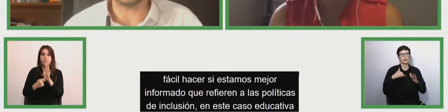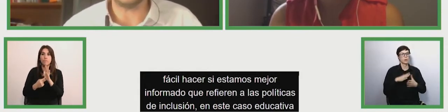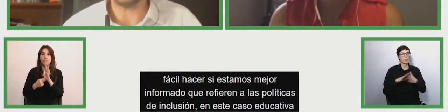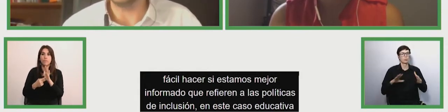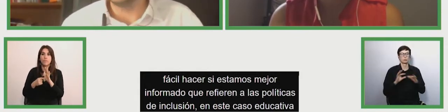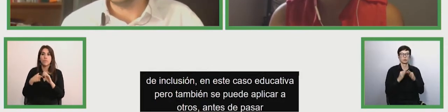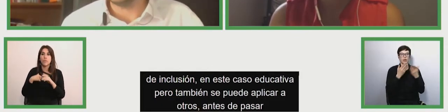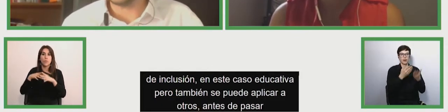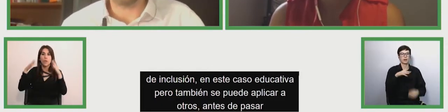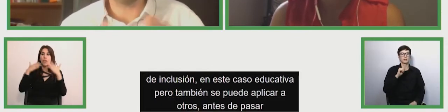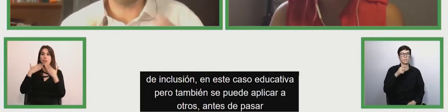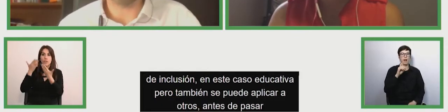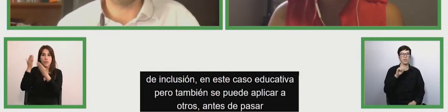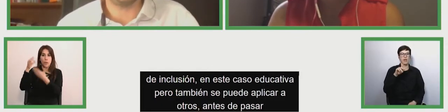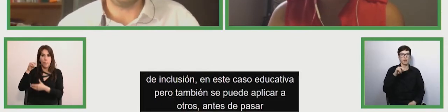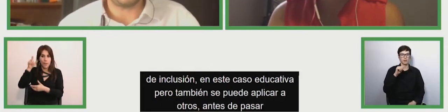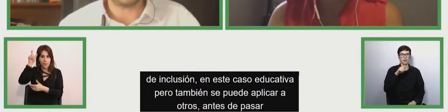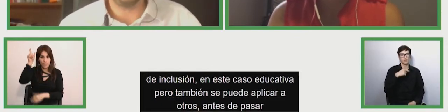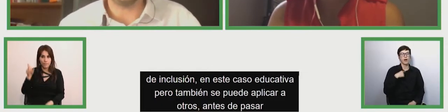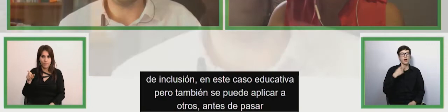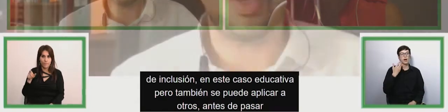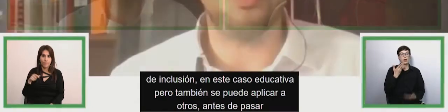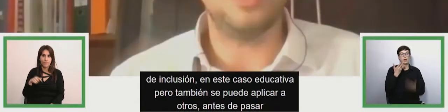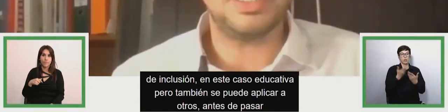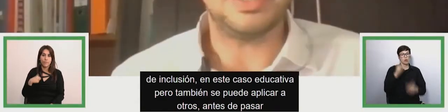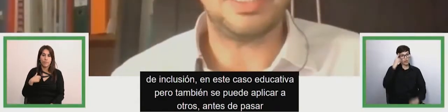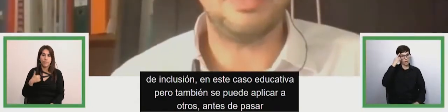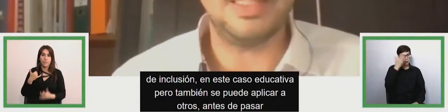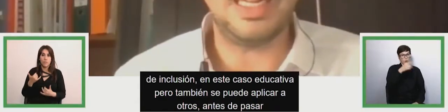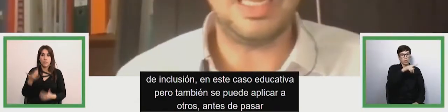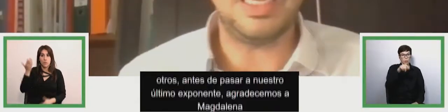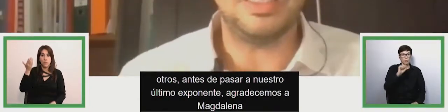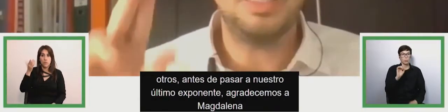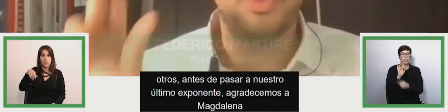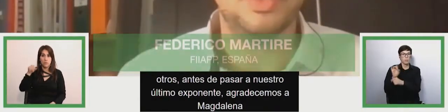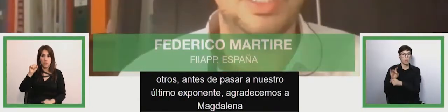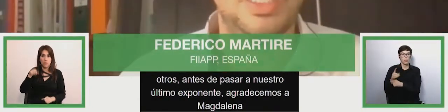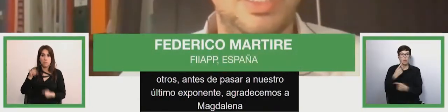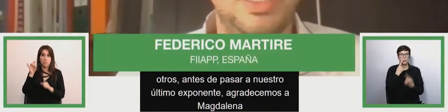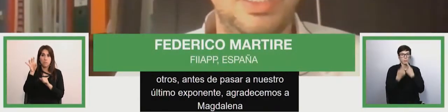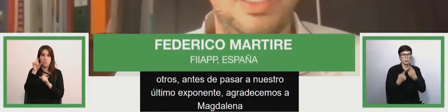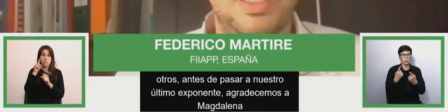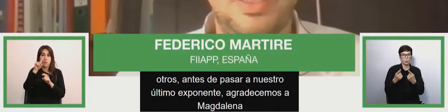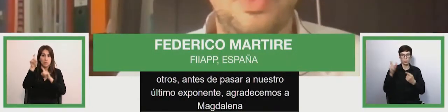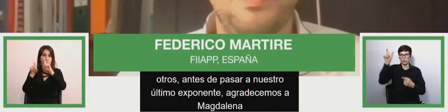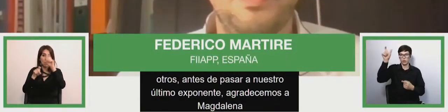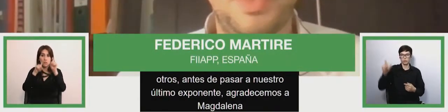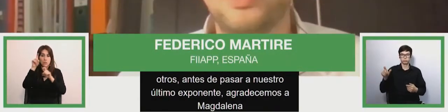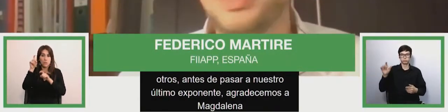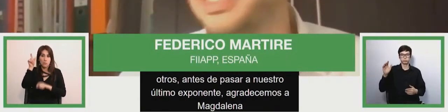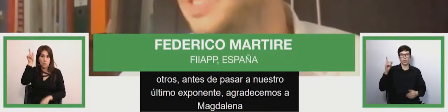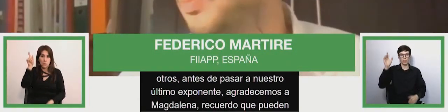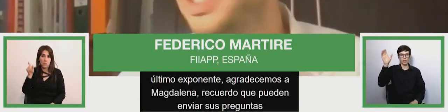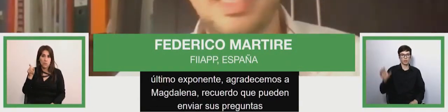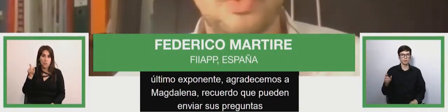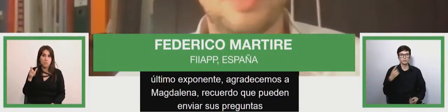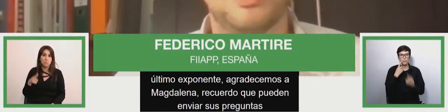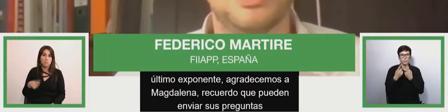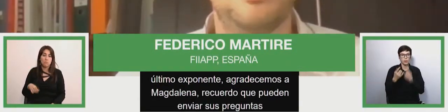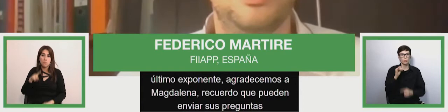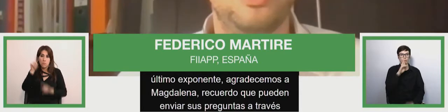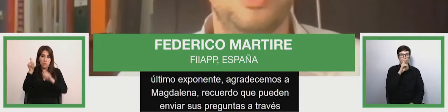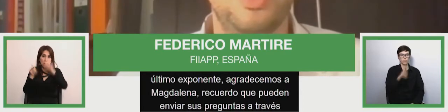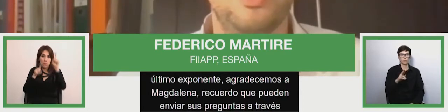thank madelina once more please remember you can ask your questions through the the box here uh where